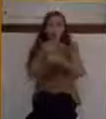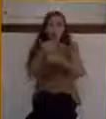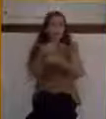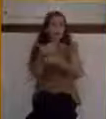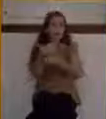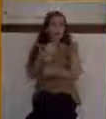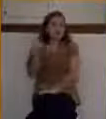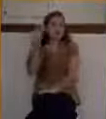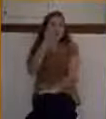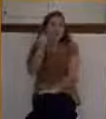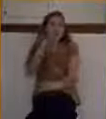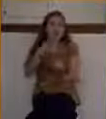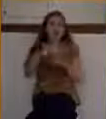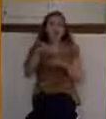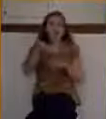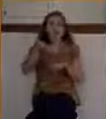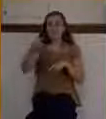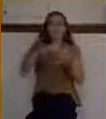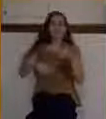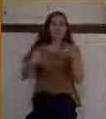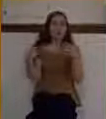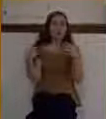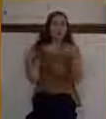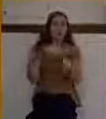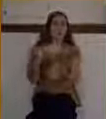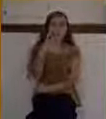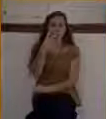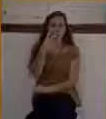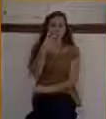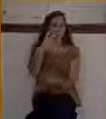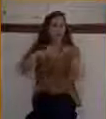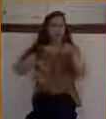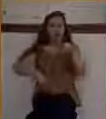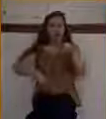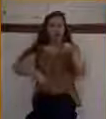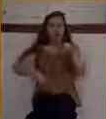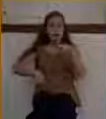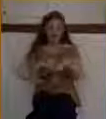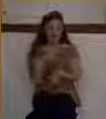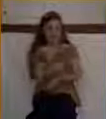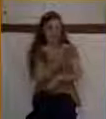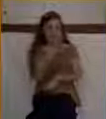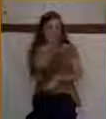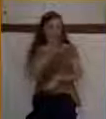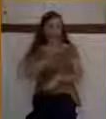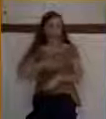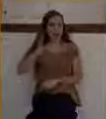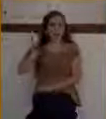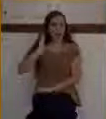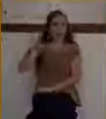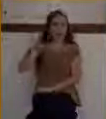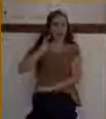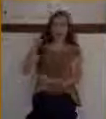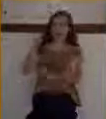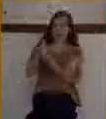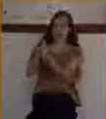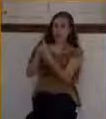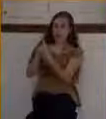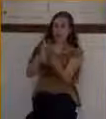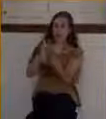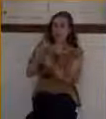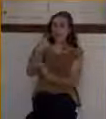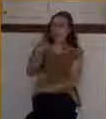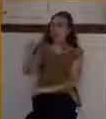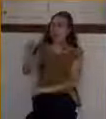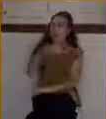blindness. And here is this man, all the way back in that day, coming to Jesus and saying, Lord, I want my